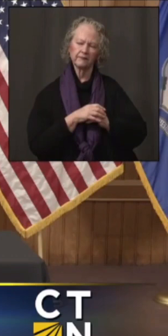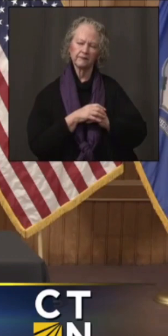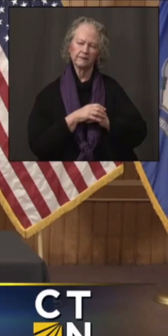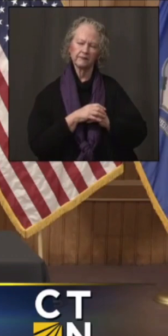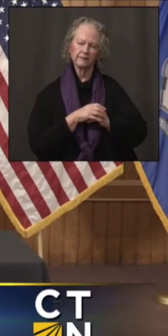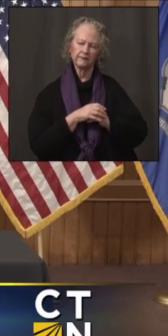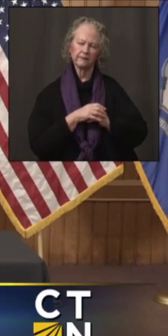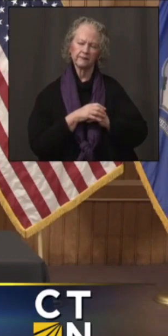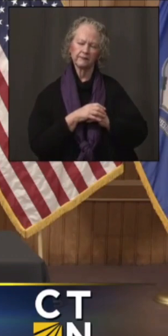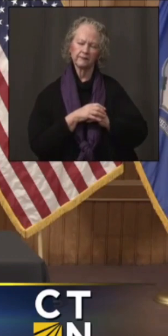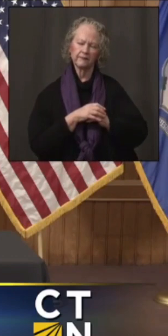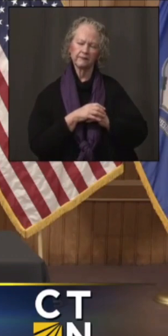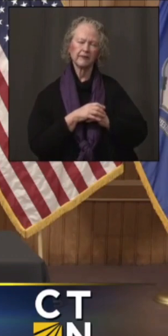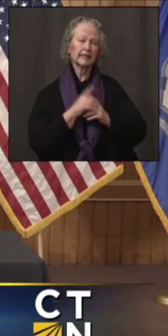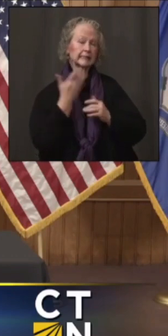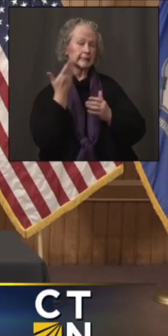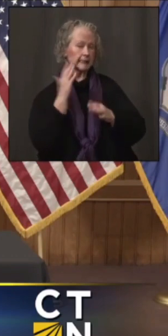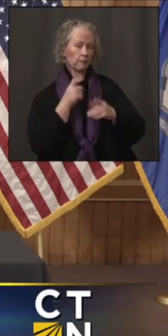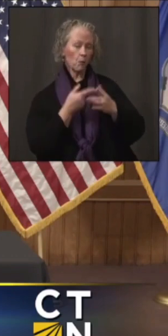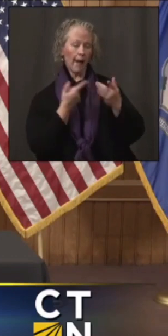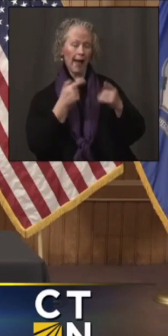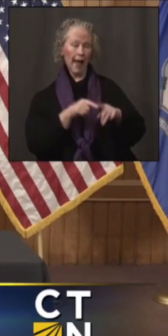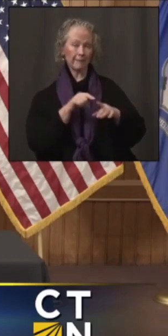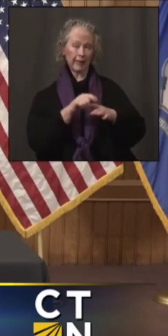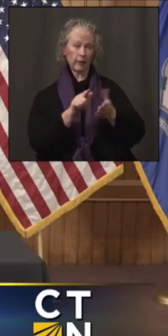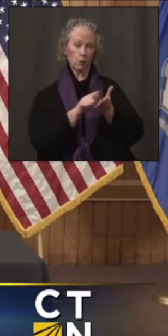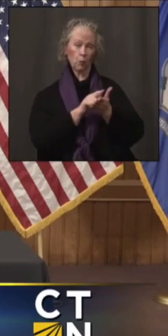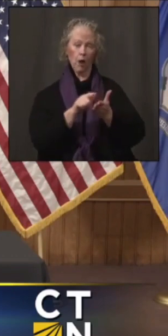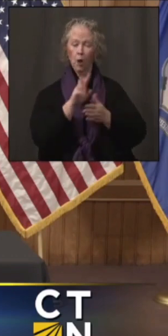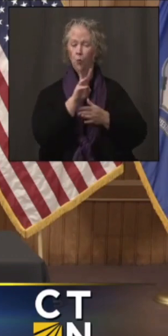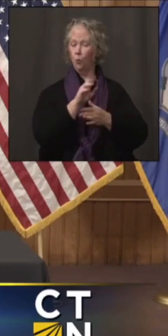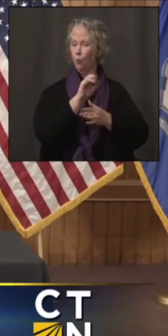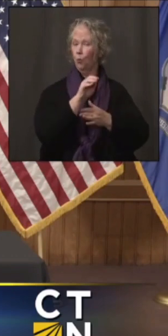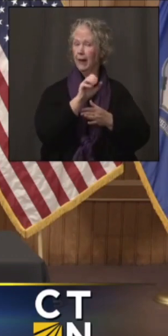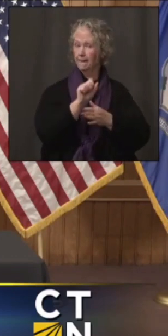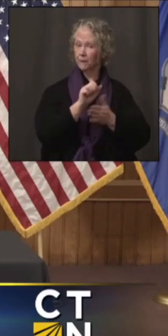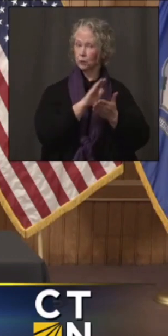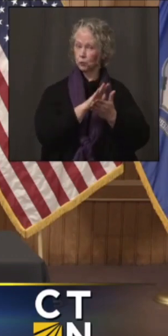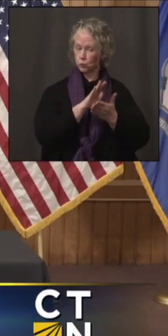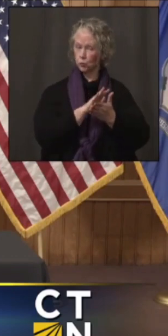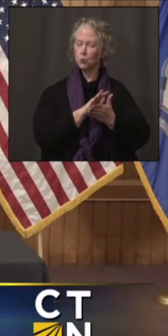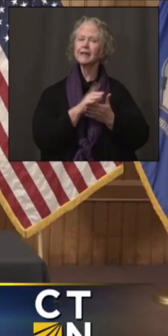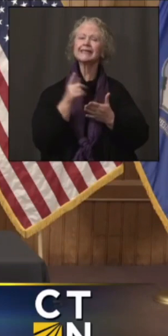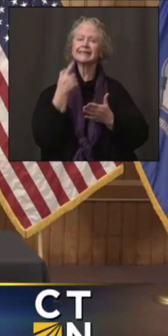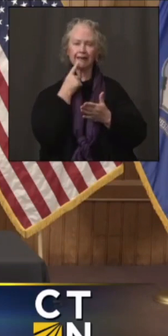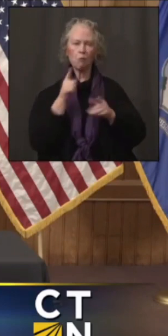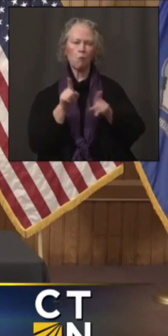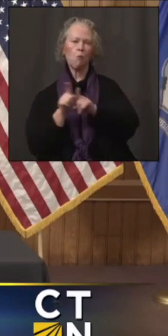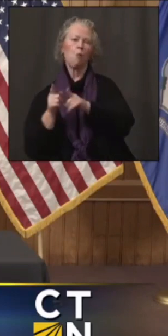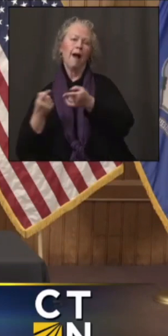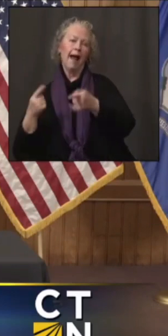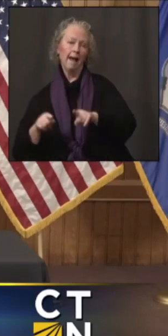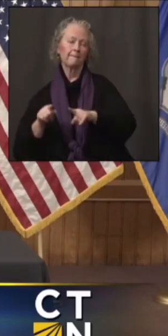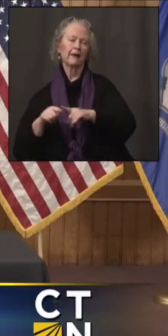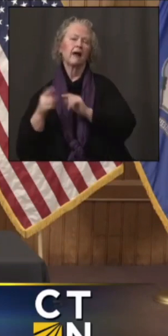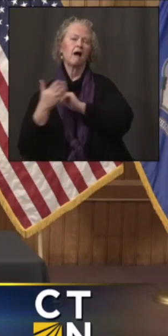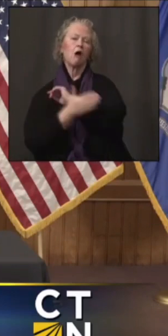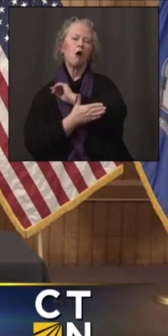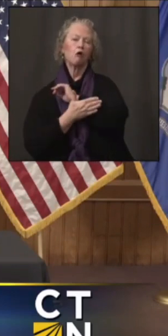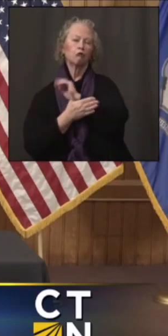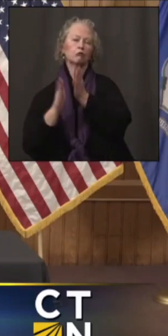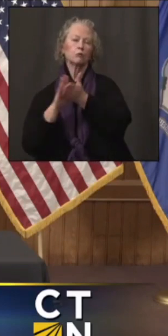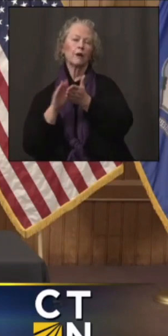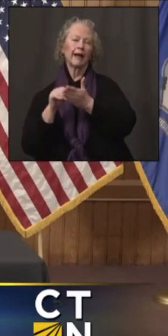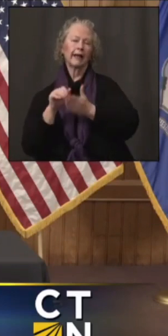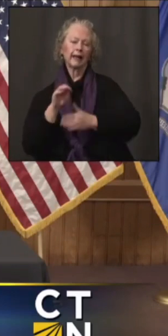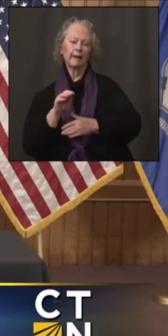what had happened at the Williams School in New London has been confirmed by school officials at the country school in Madison, where